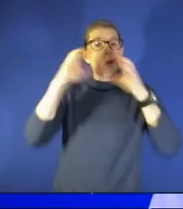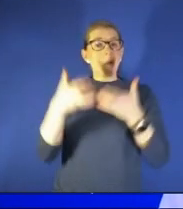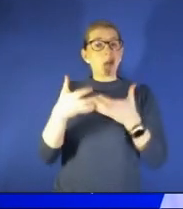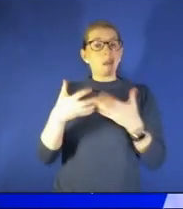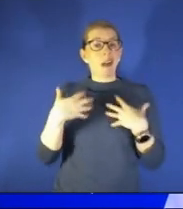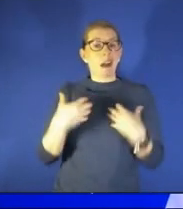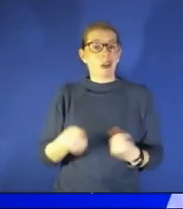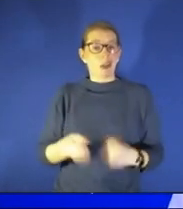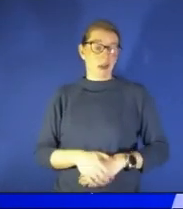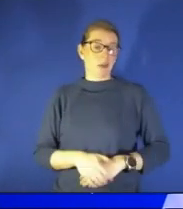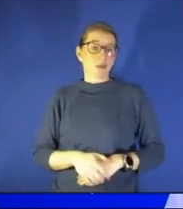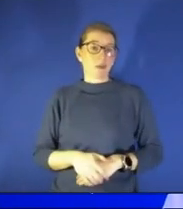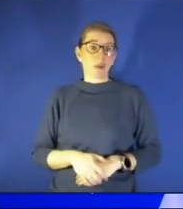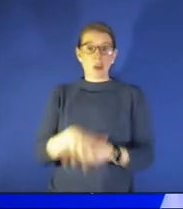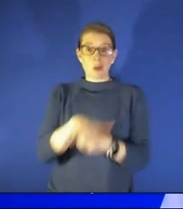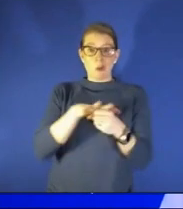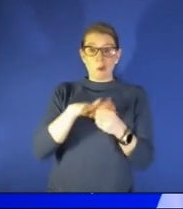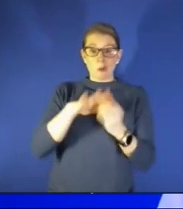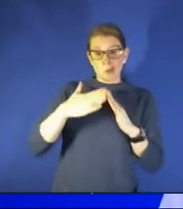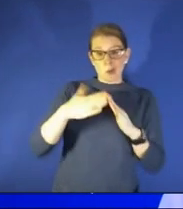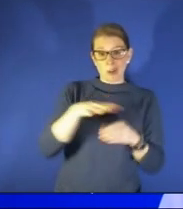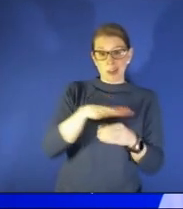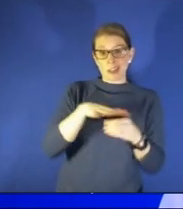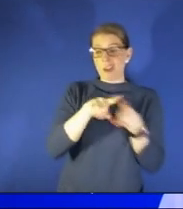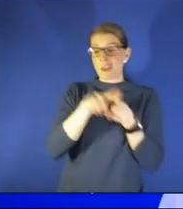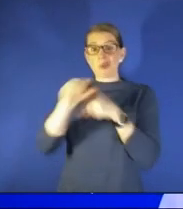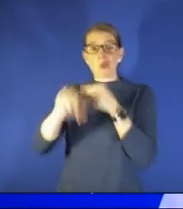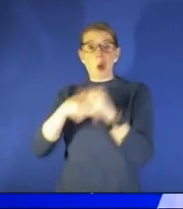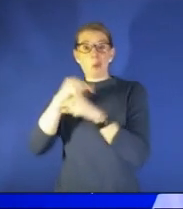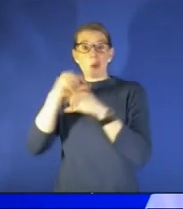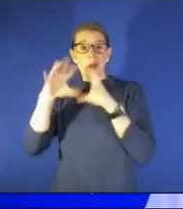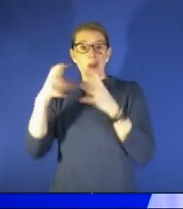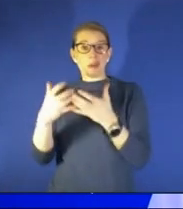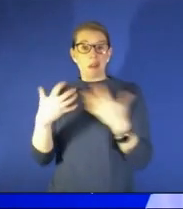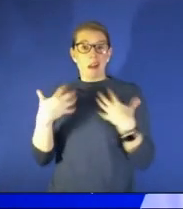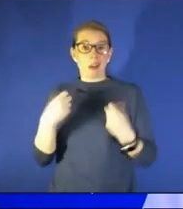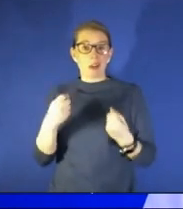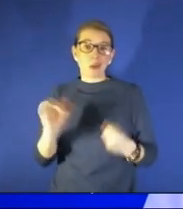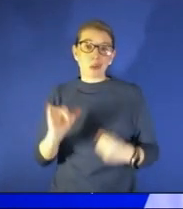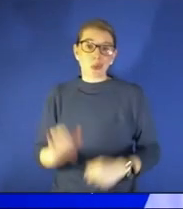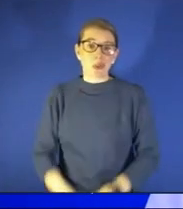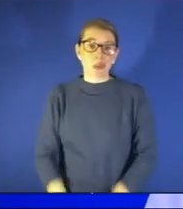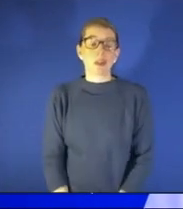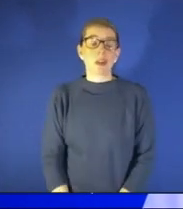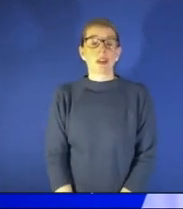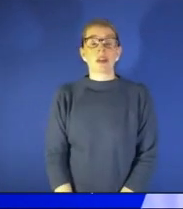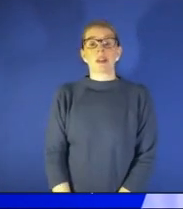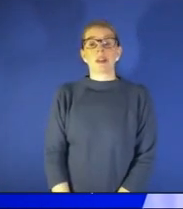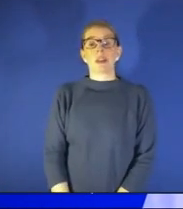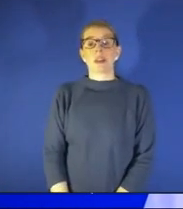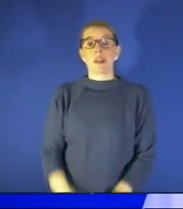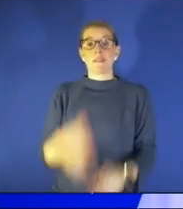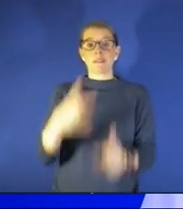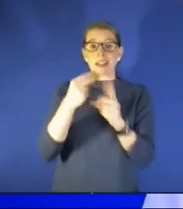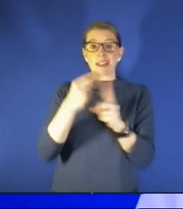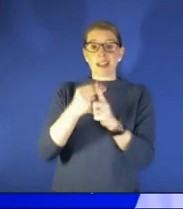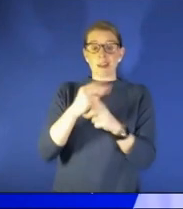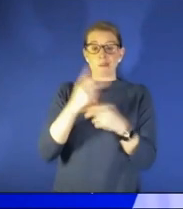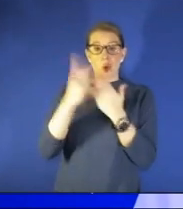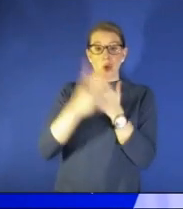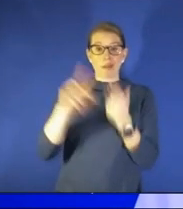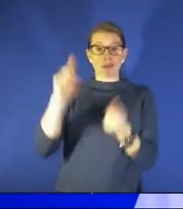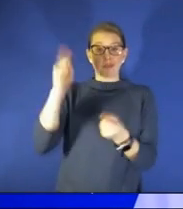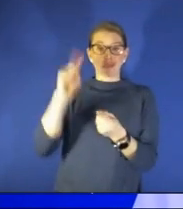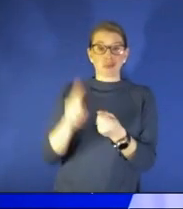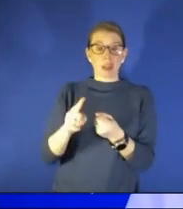communities but also global health as well we know we have seen decrease in vaccination program rates we've seen increase